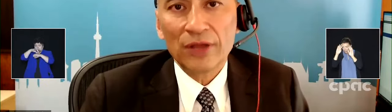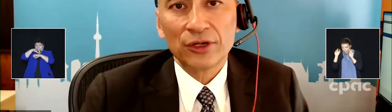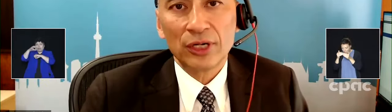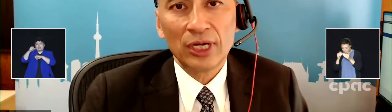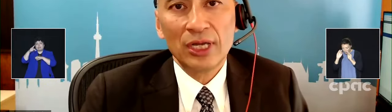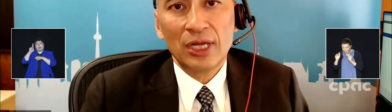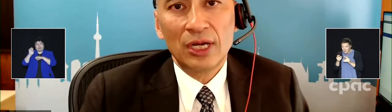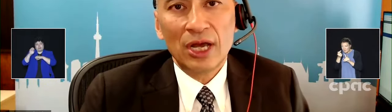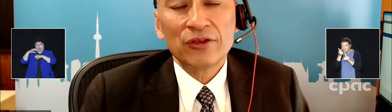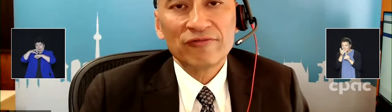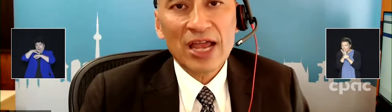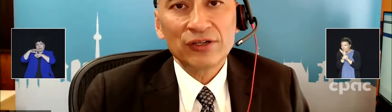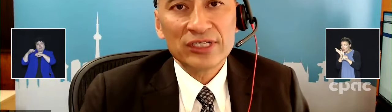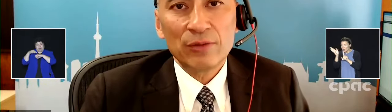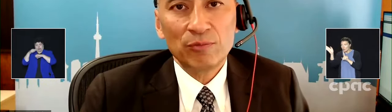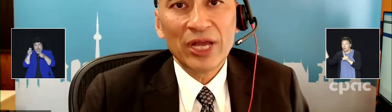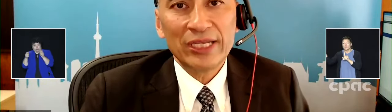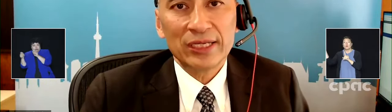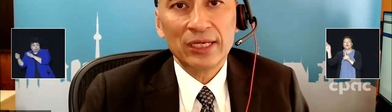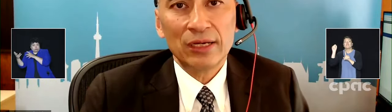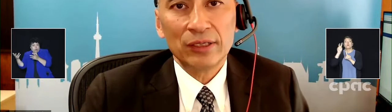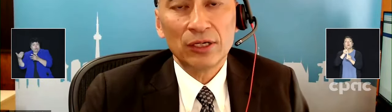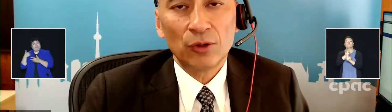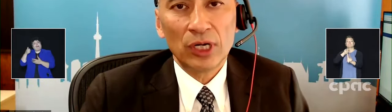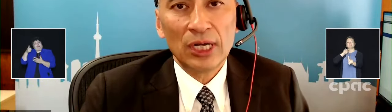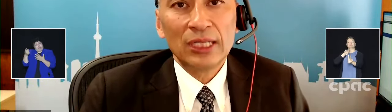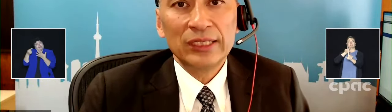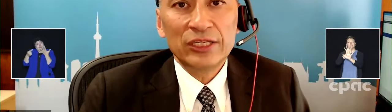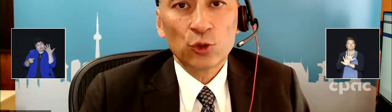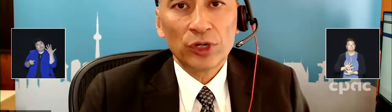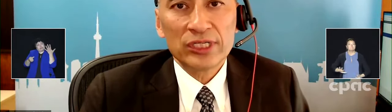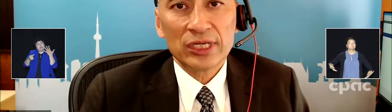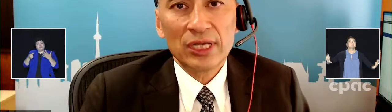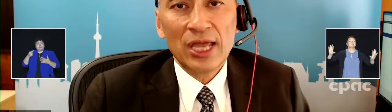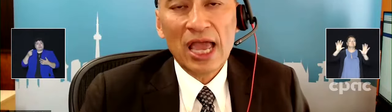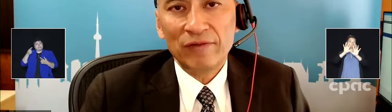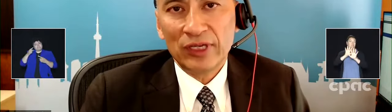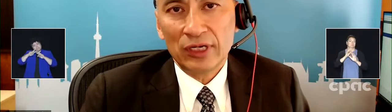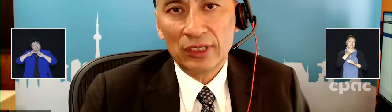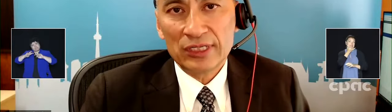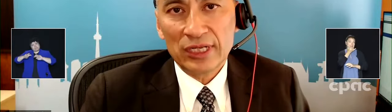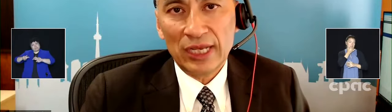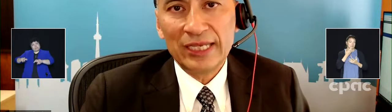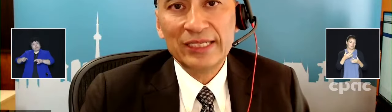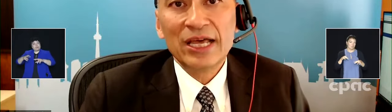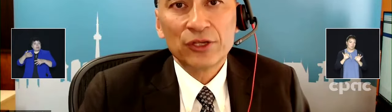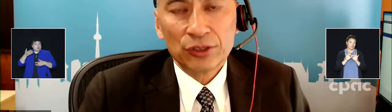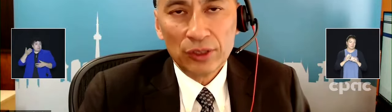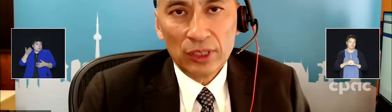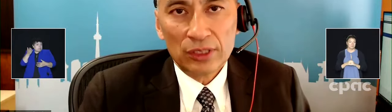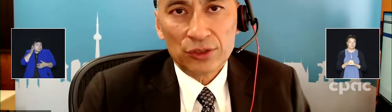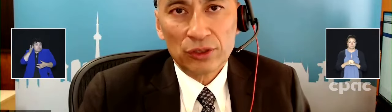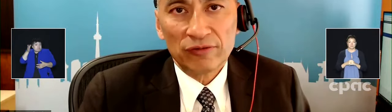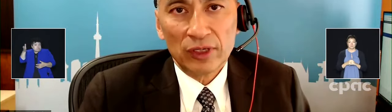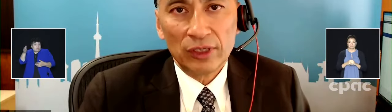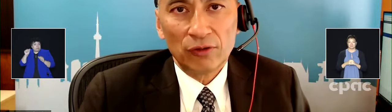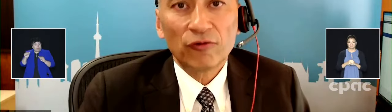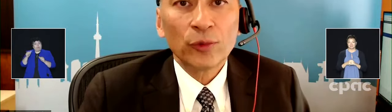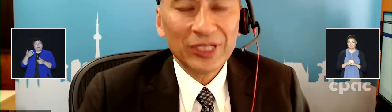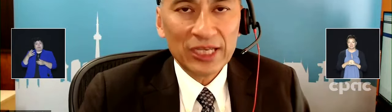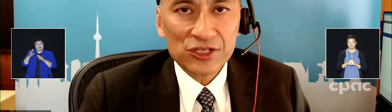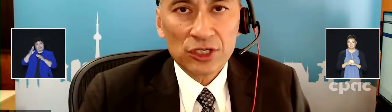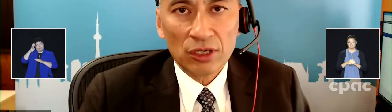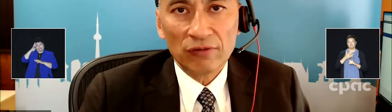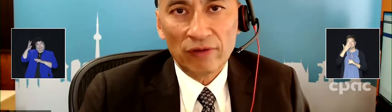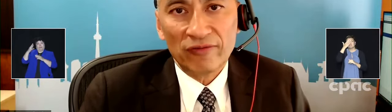factors that might, you know, lead towards having, let's say, another sort of, you know, formulation